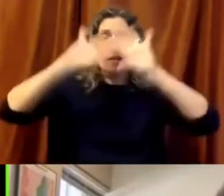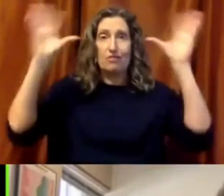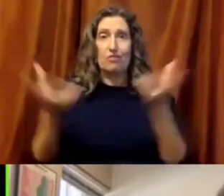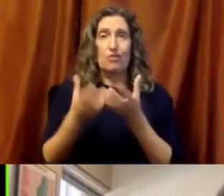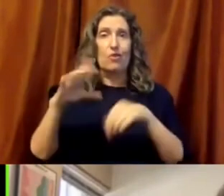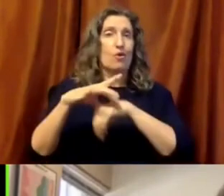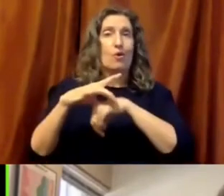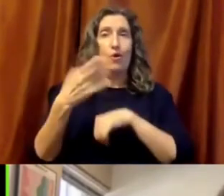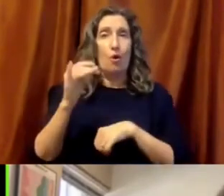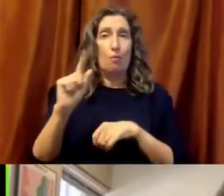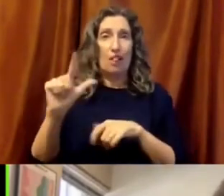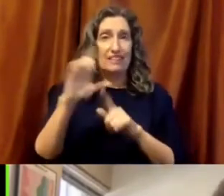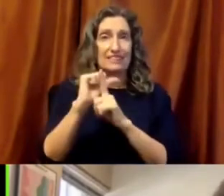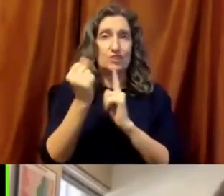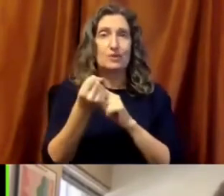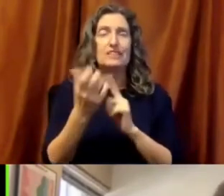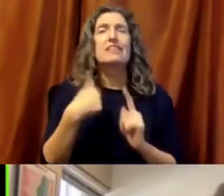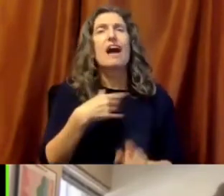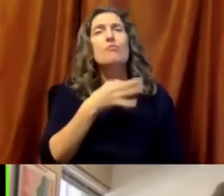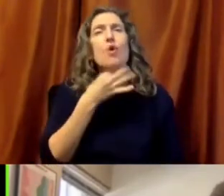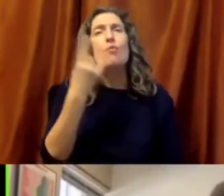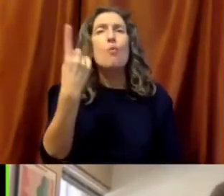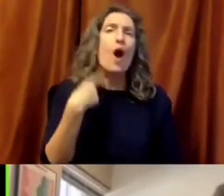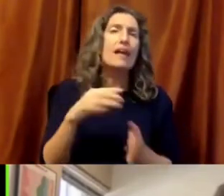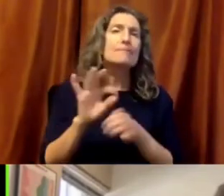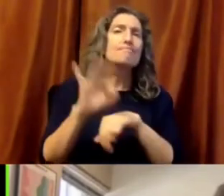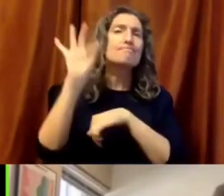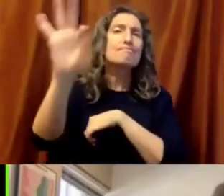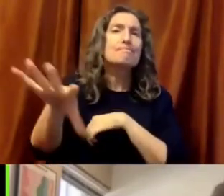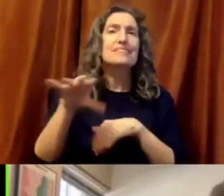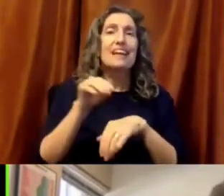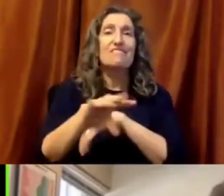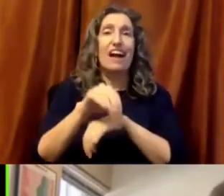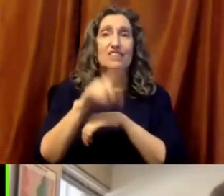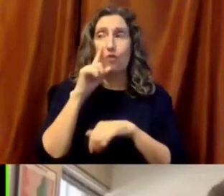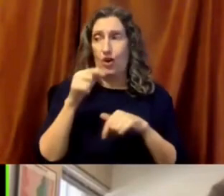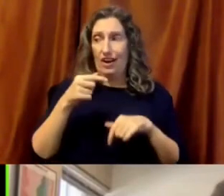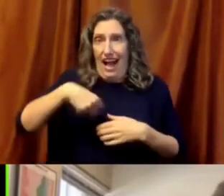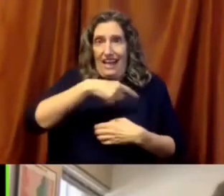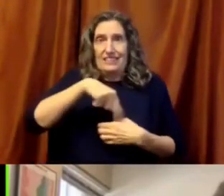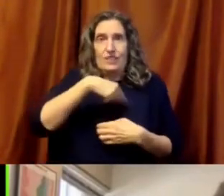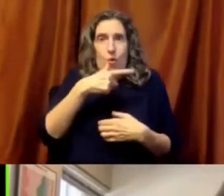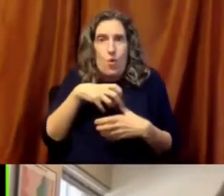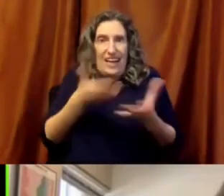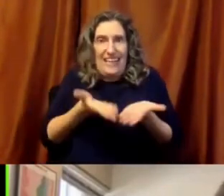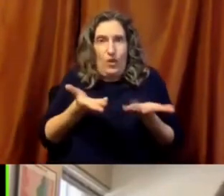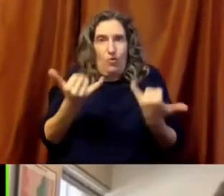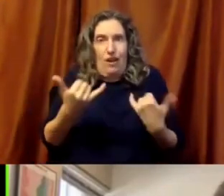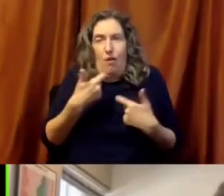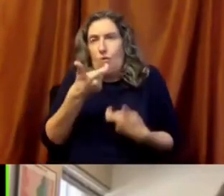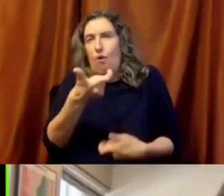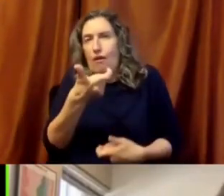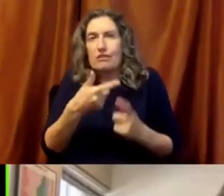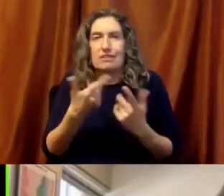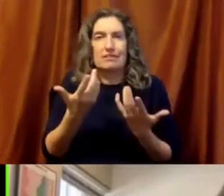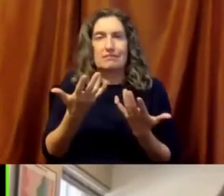this incredible global picture, what's your one piece of advice for the, I don't know, maybe a couple thousand people